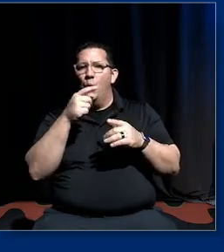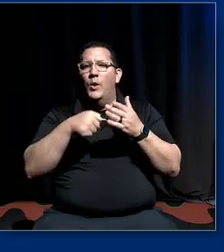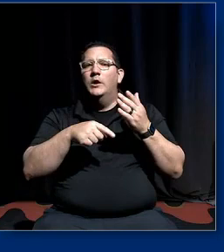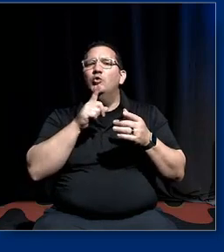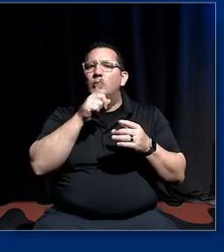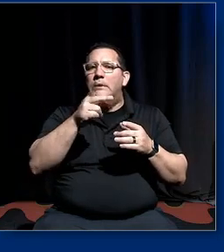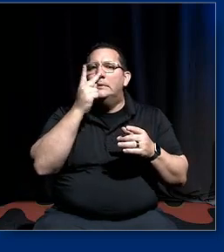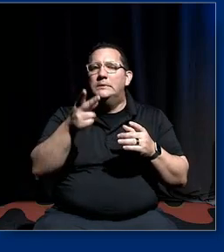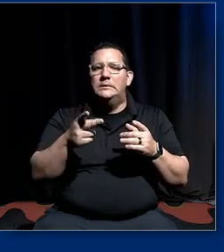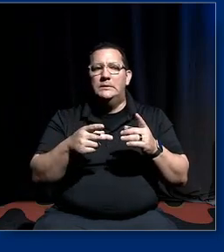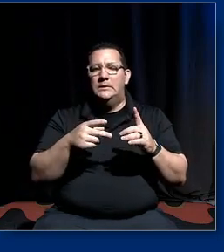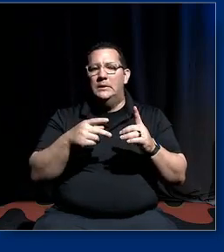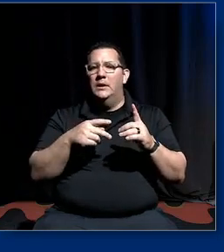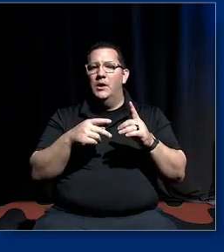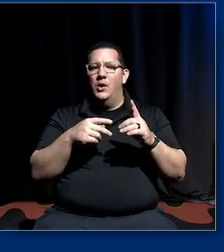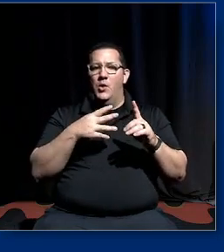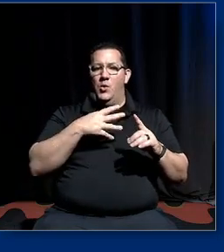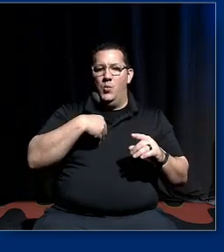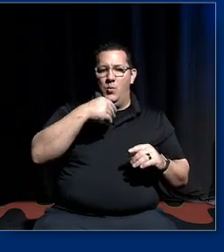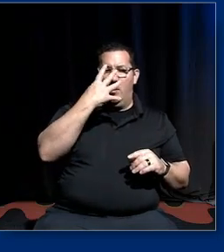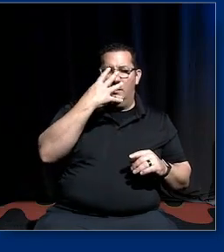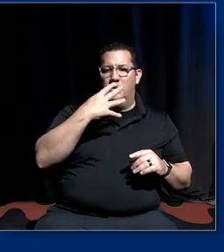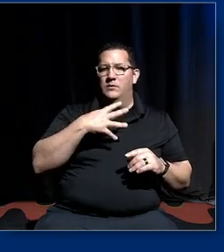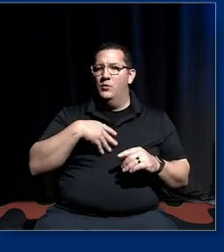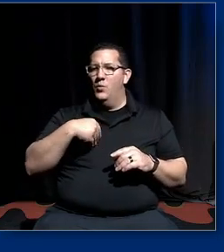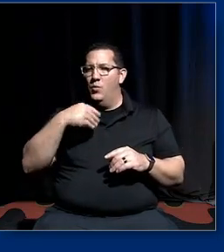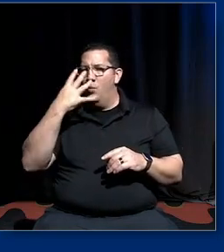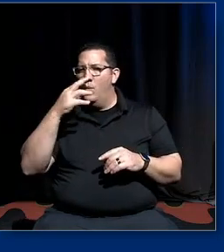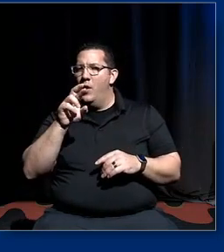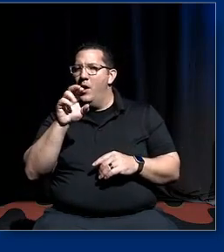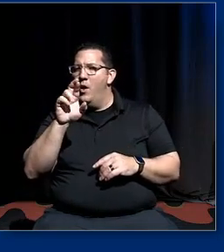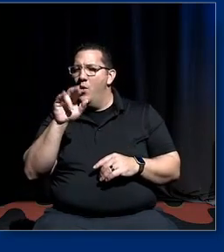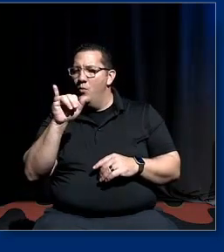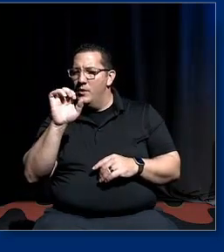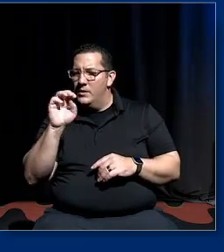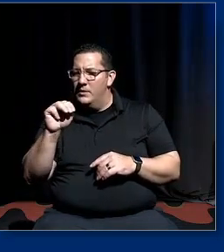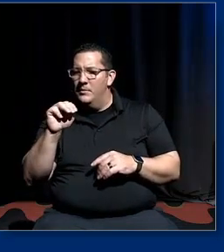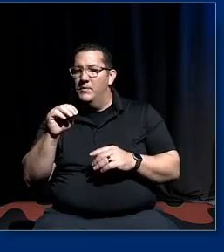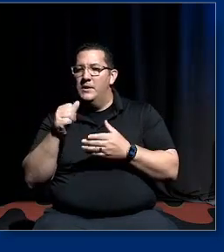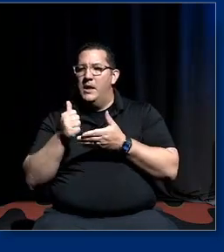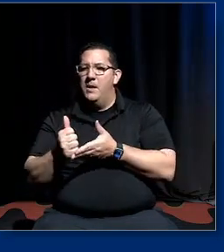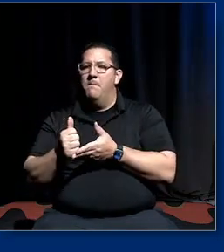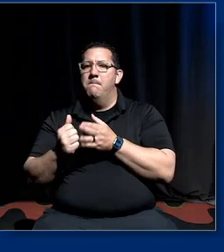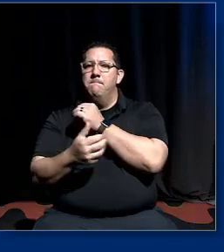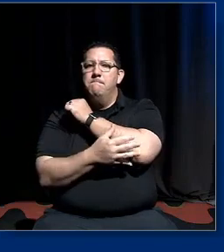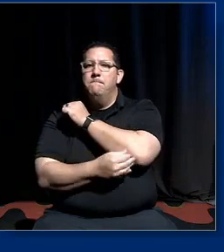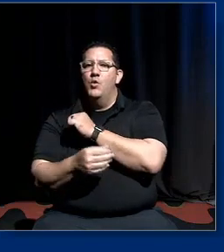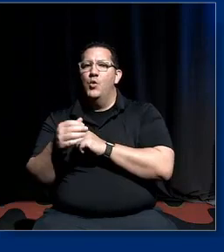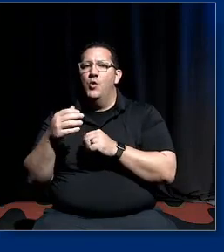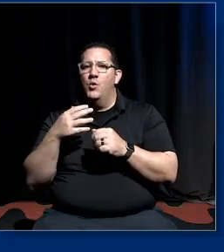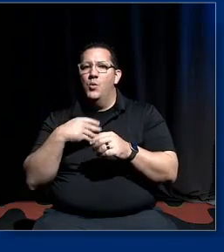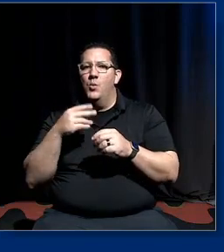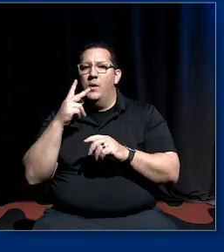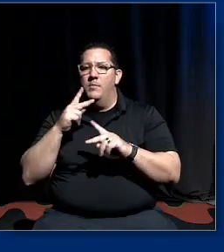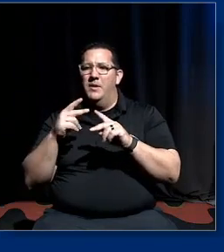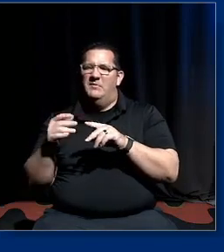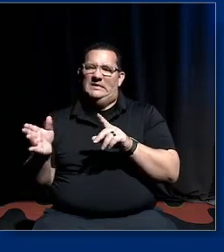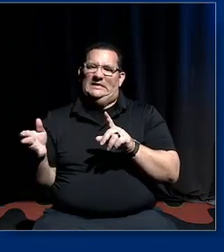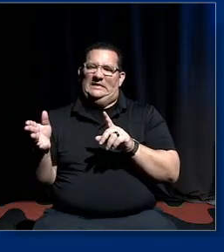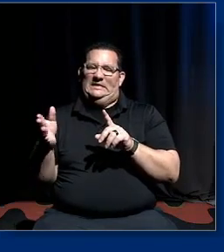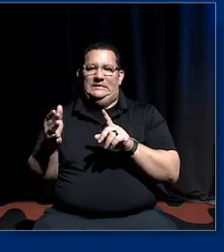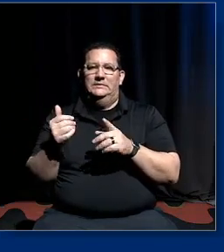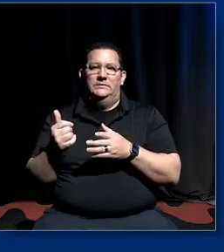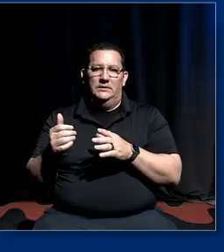um whiteness and white racism is used um to help poor whites get by into the system and you know